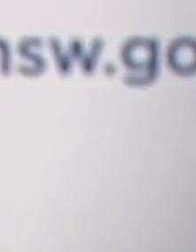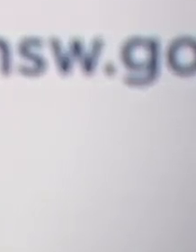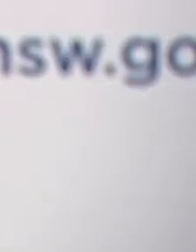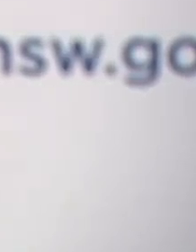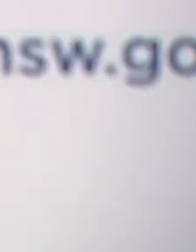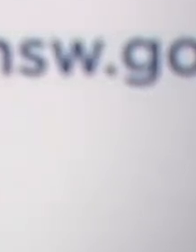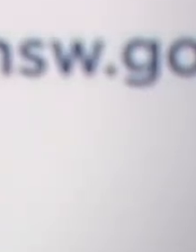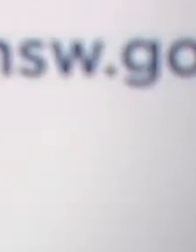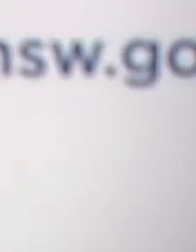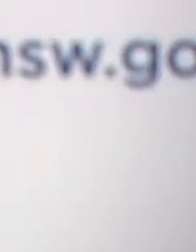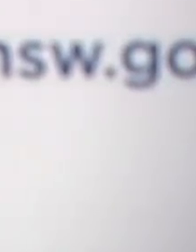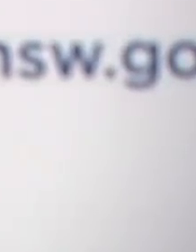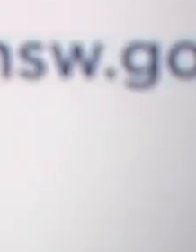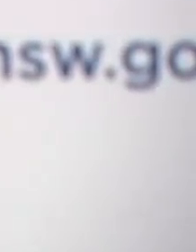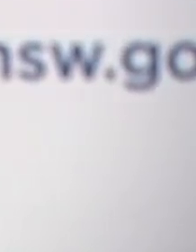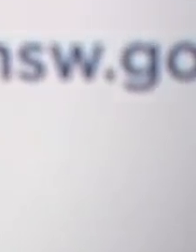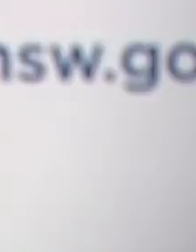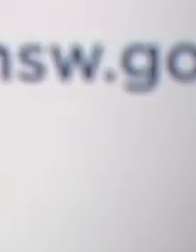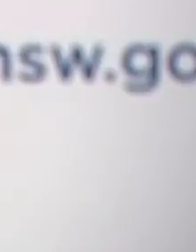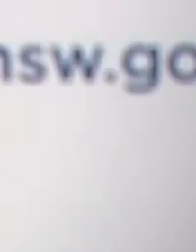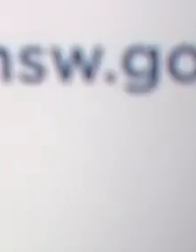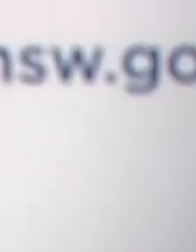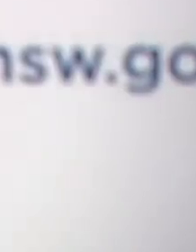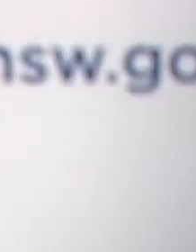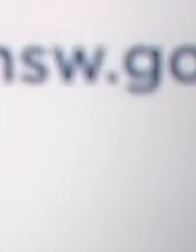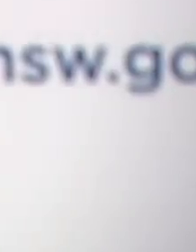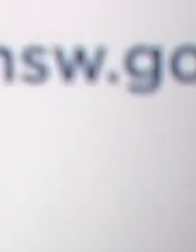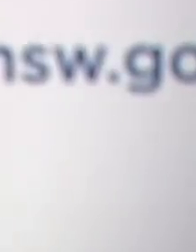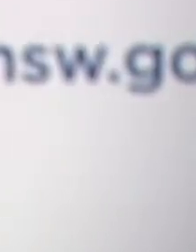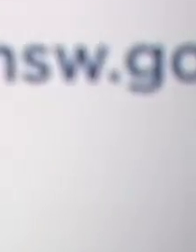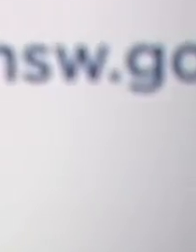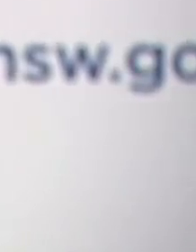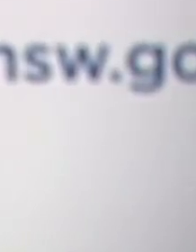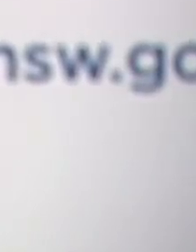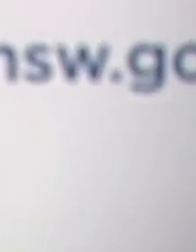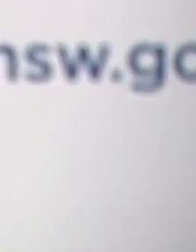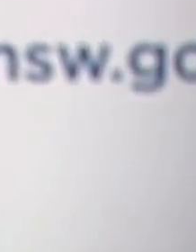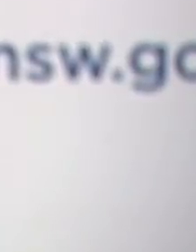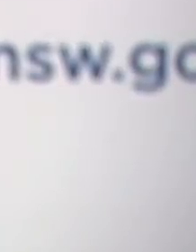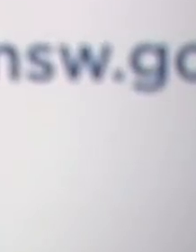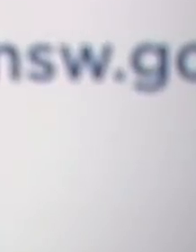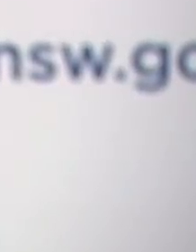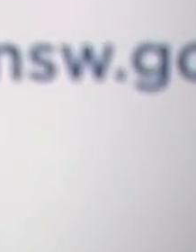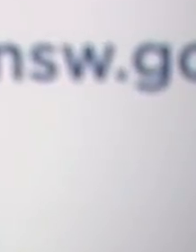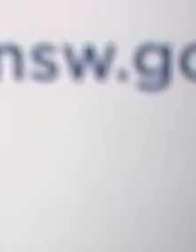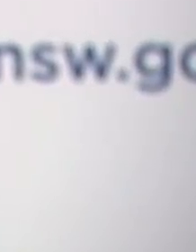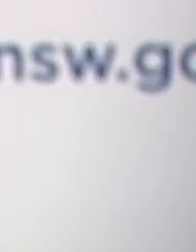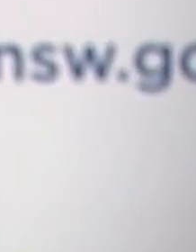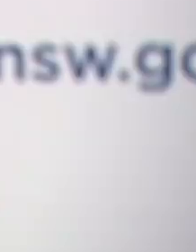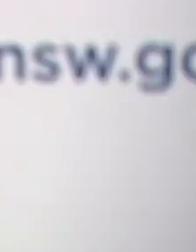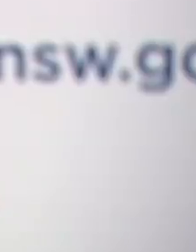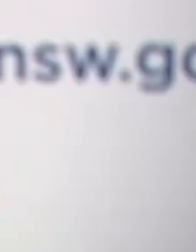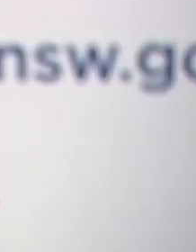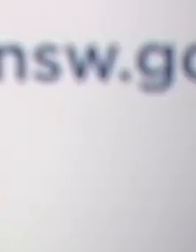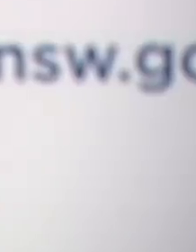second doses, we're up to 62.9%, so we'll definitely hit that target by Monday 11 October of opening that